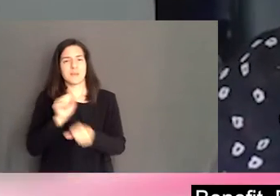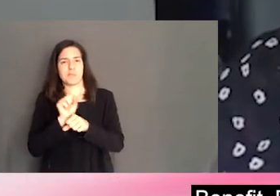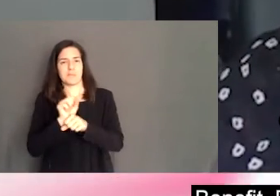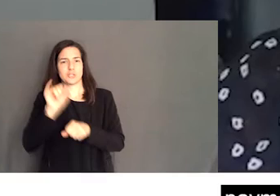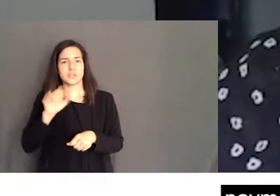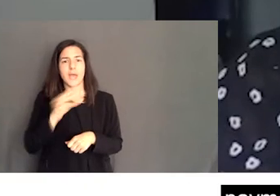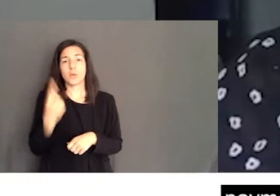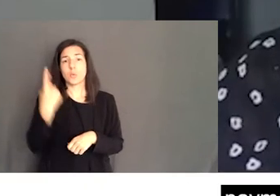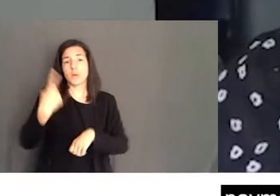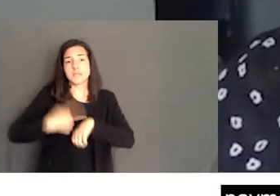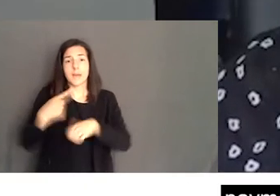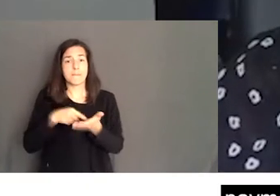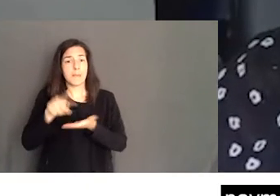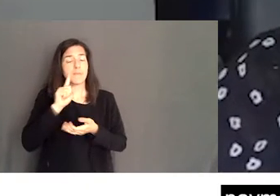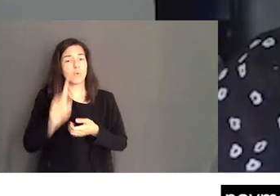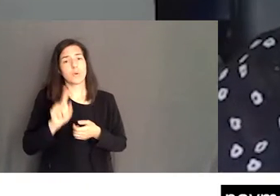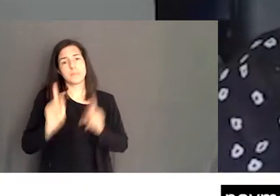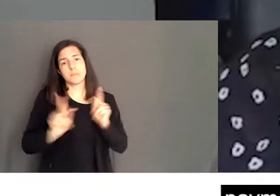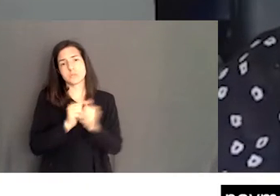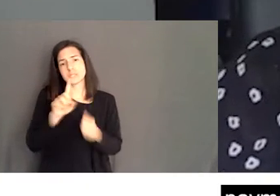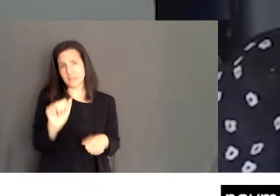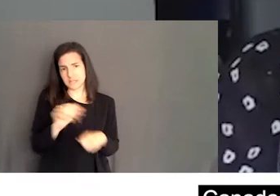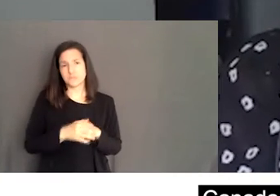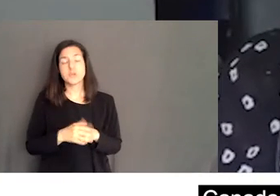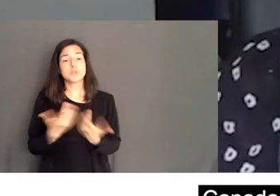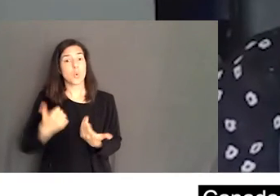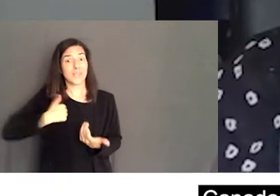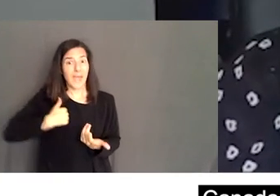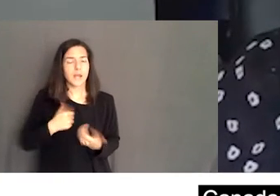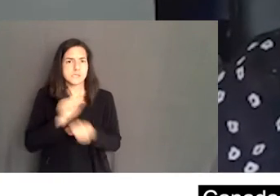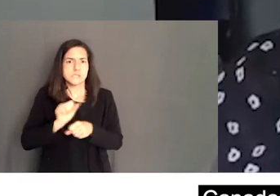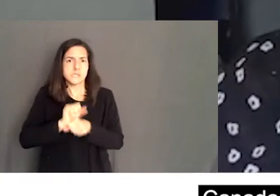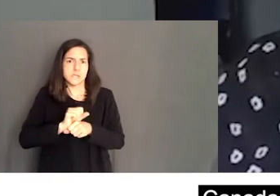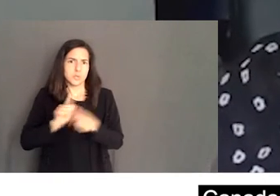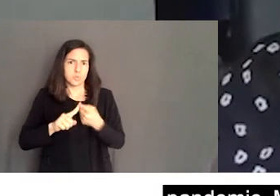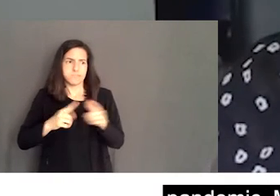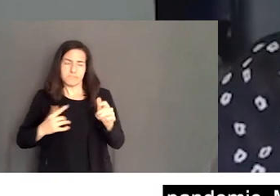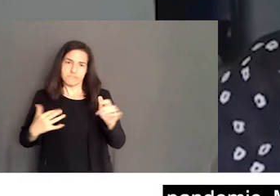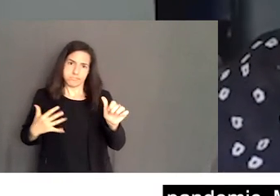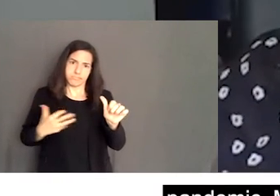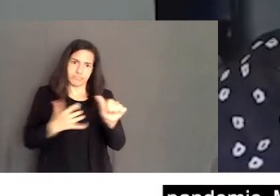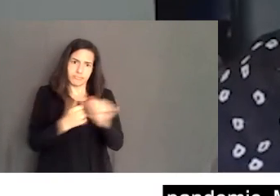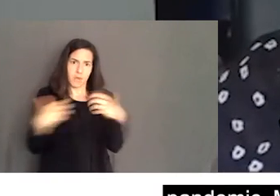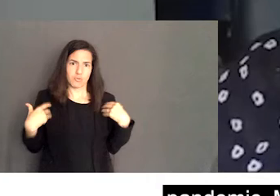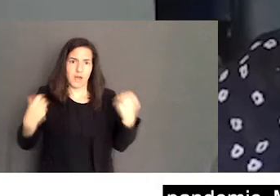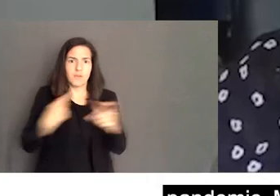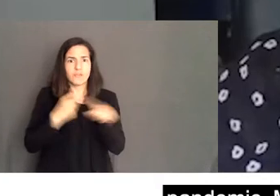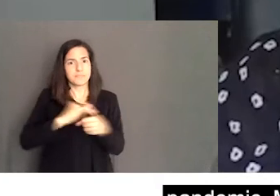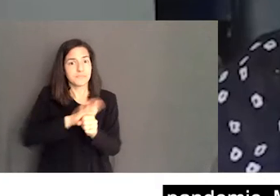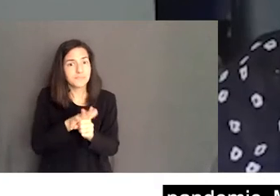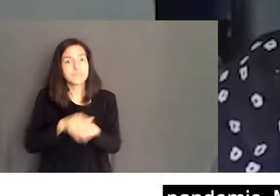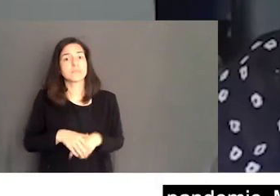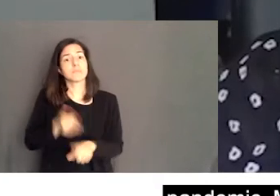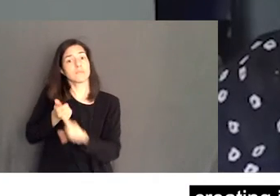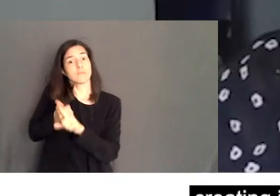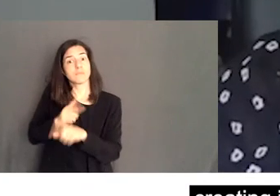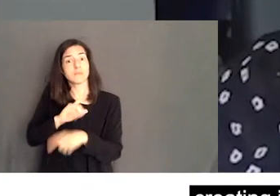the one-time payment for persons with disabilities. So, as Canada works to recover from the effects of this pandemic, Minister Qualtrough is leading